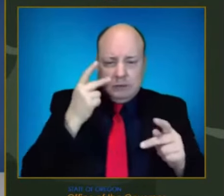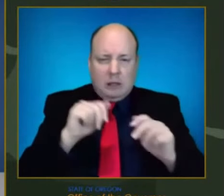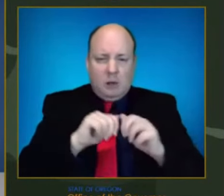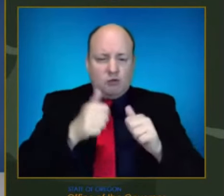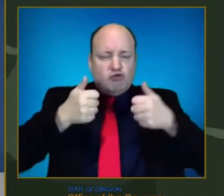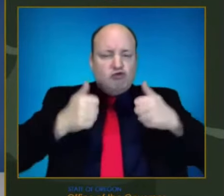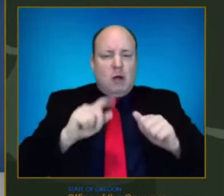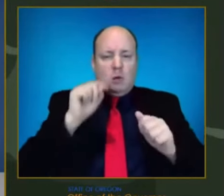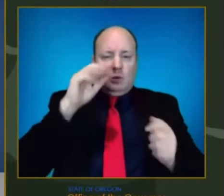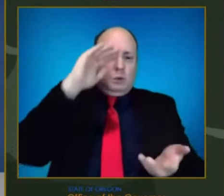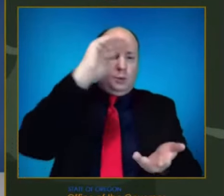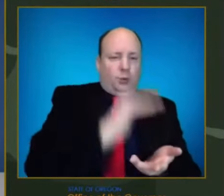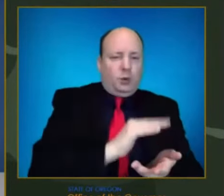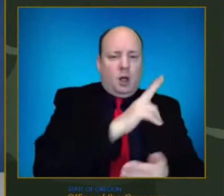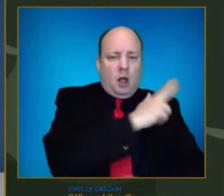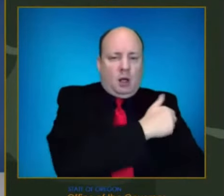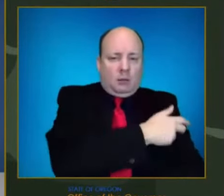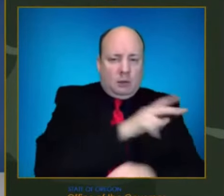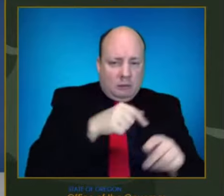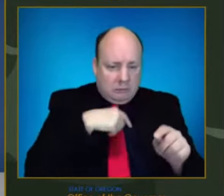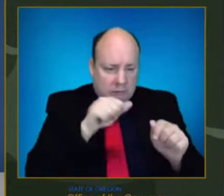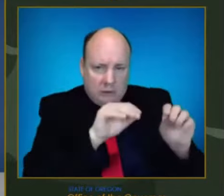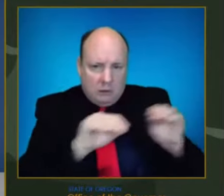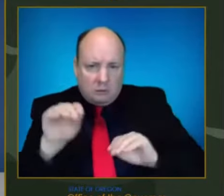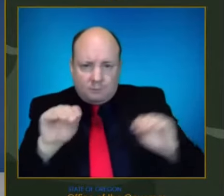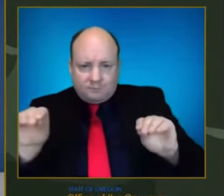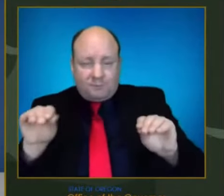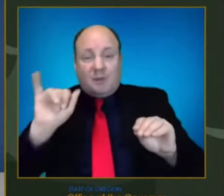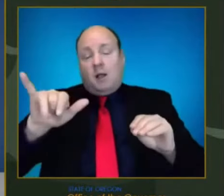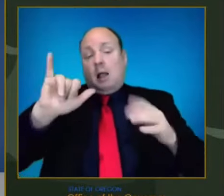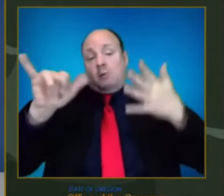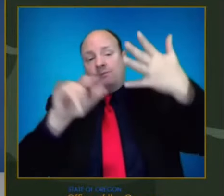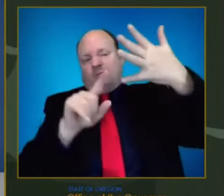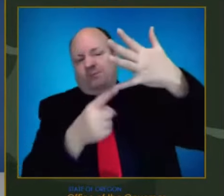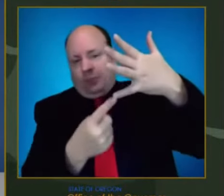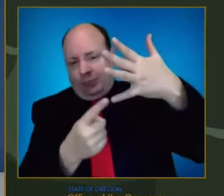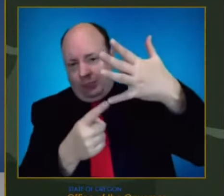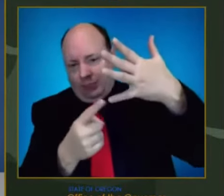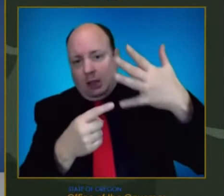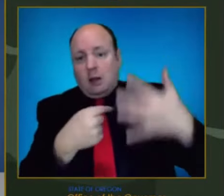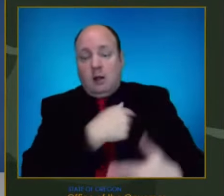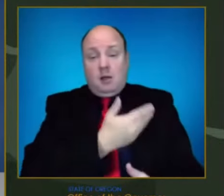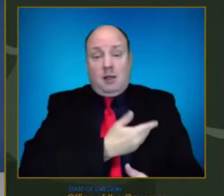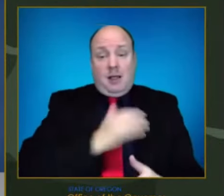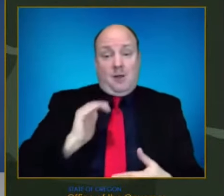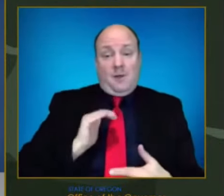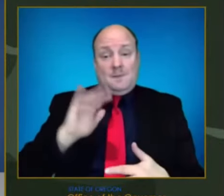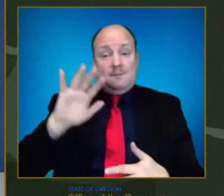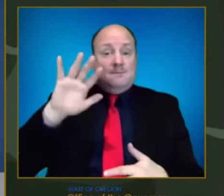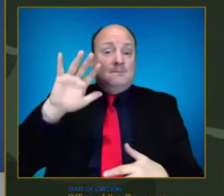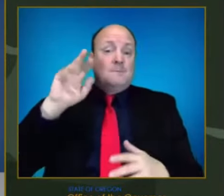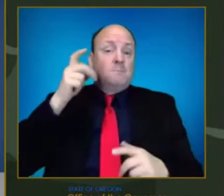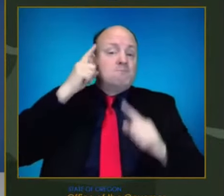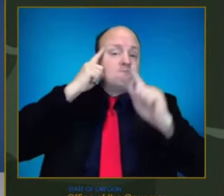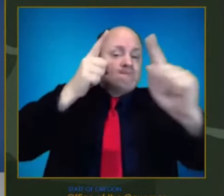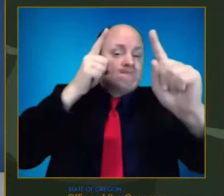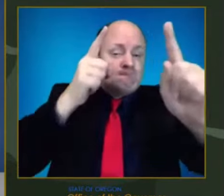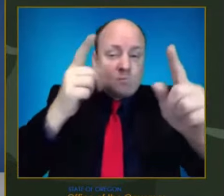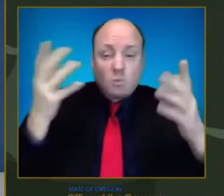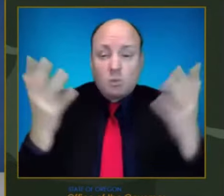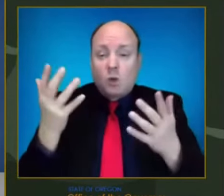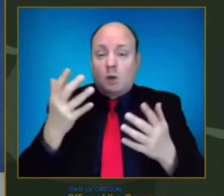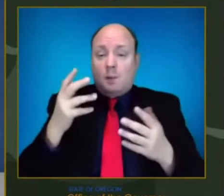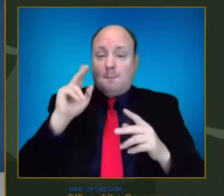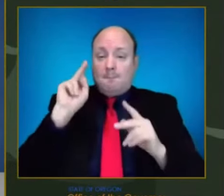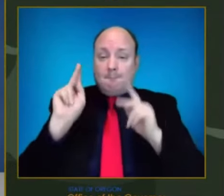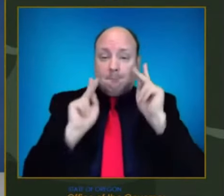Finally, finally, we're going to work to change our messaging a bit and connect more people to boosters treatments and testing. I